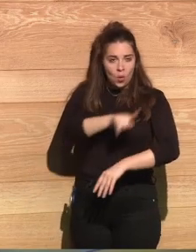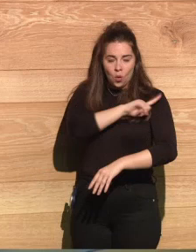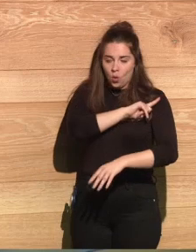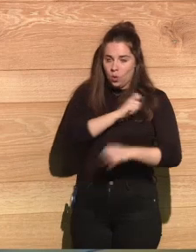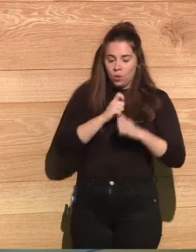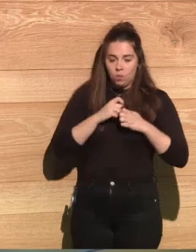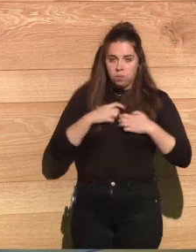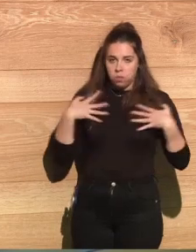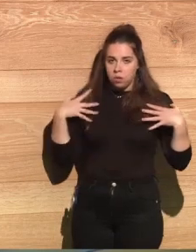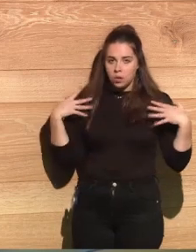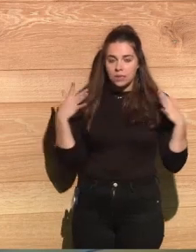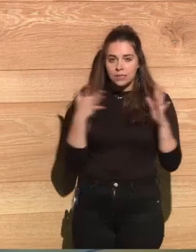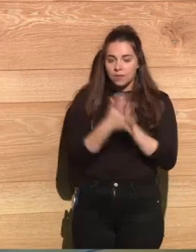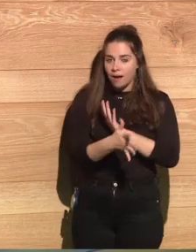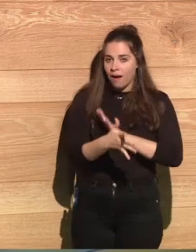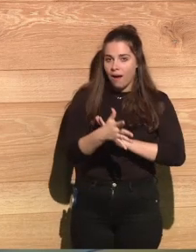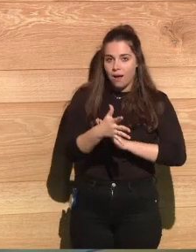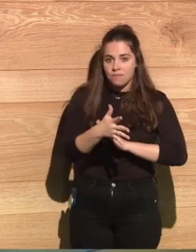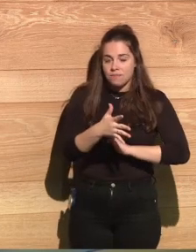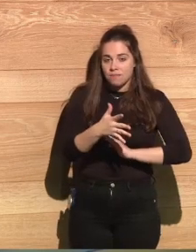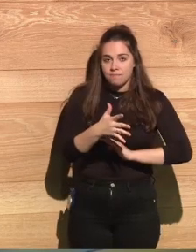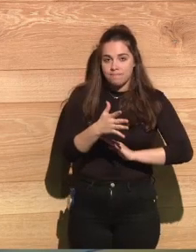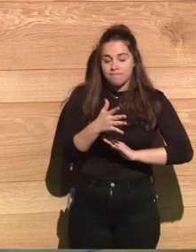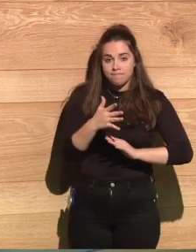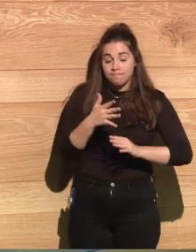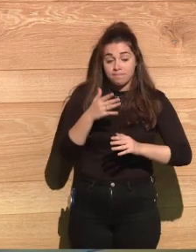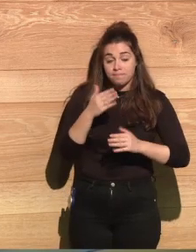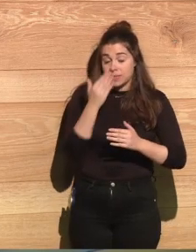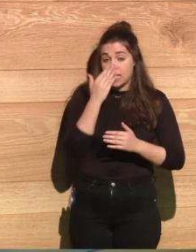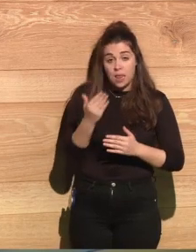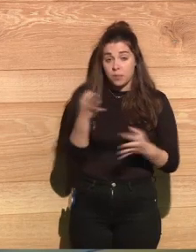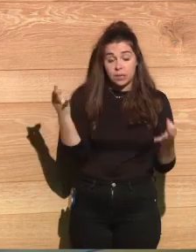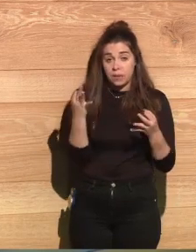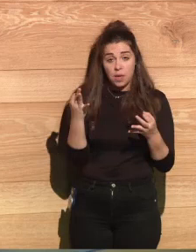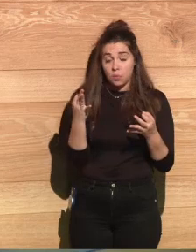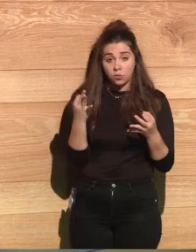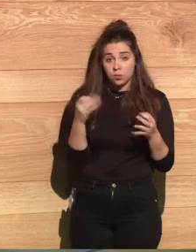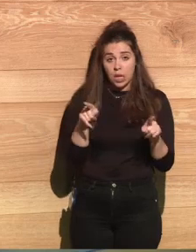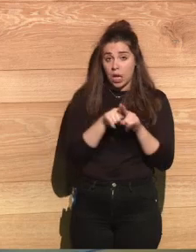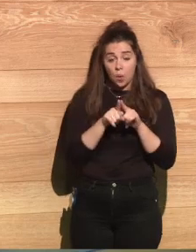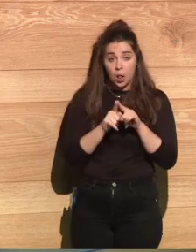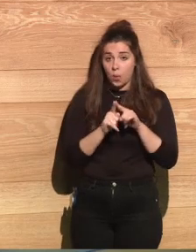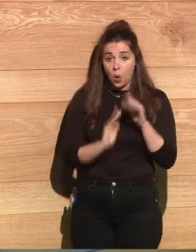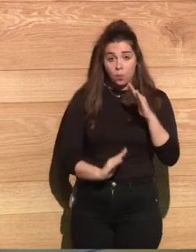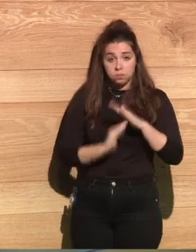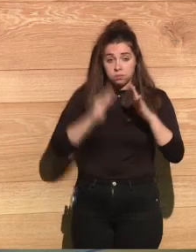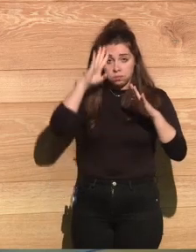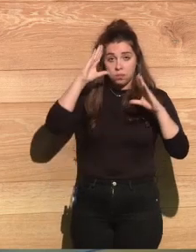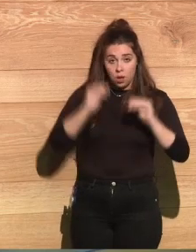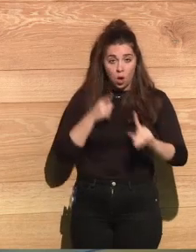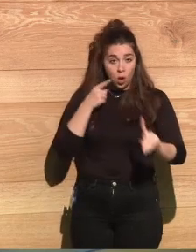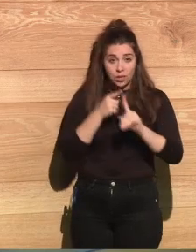to prevent them to enter into our being. It was a good thing. If the stimuli kept